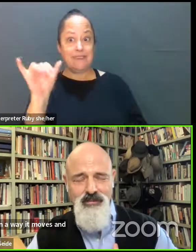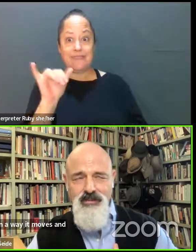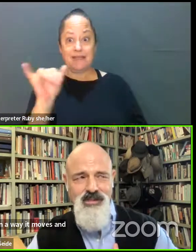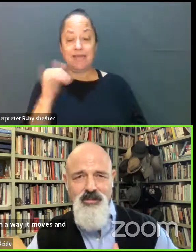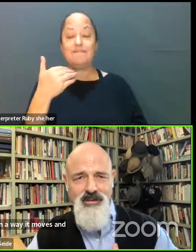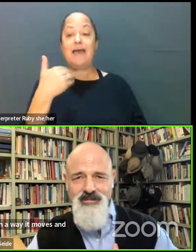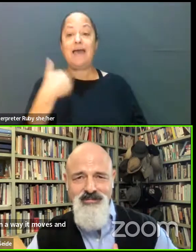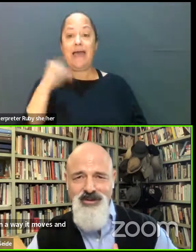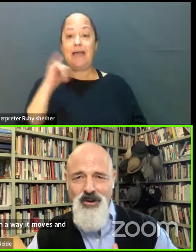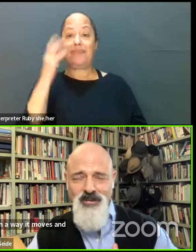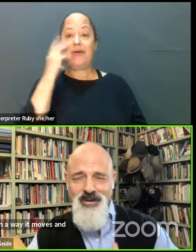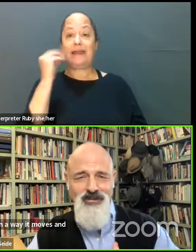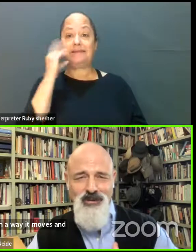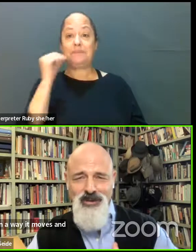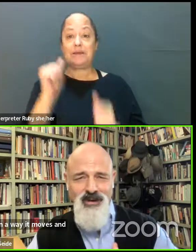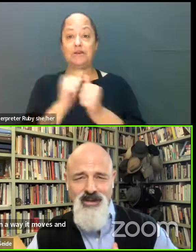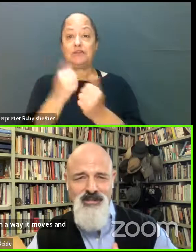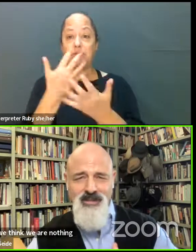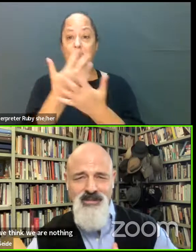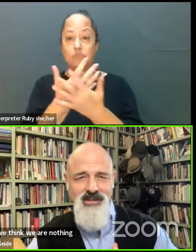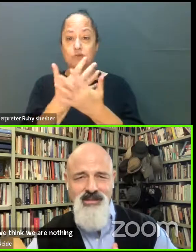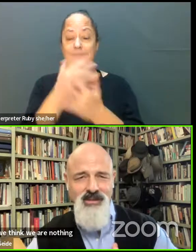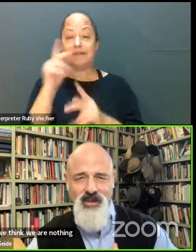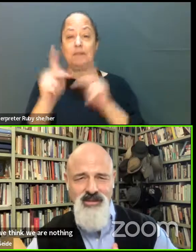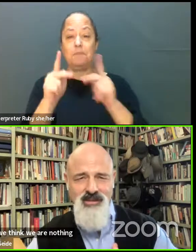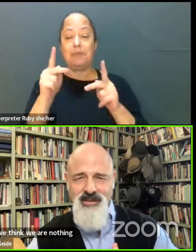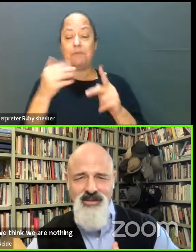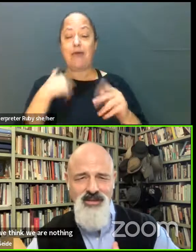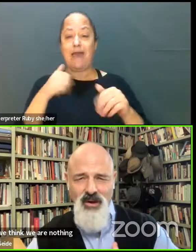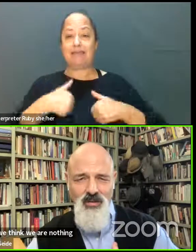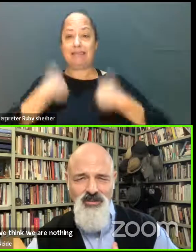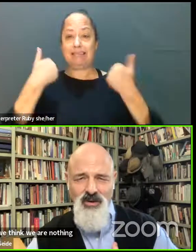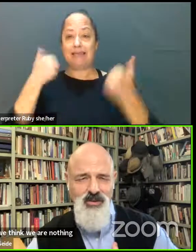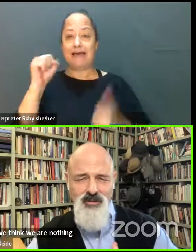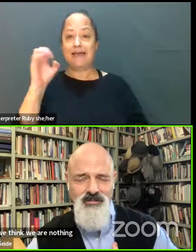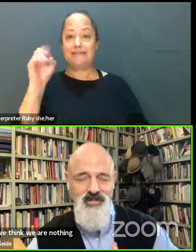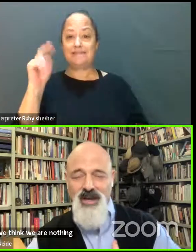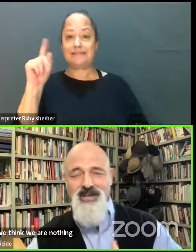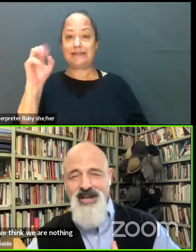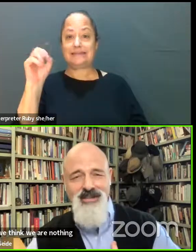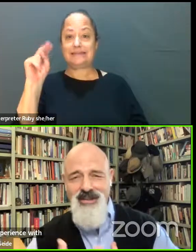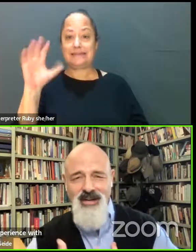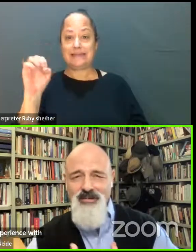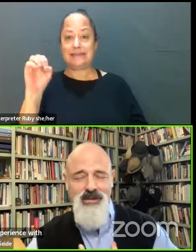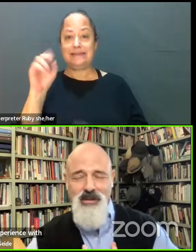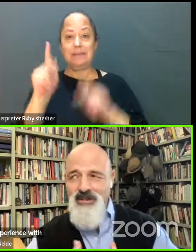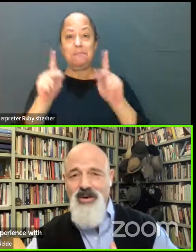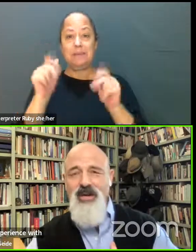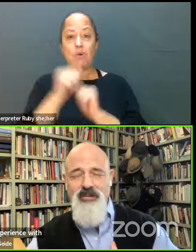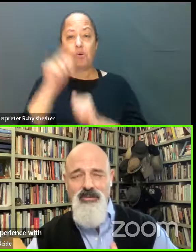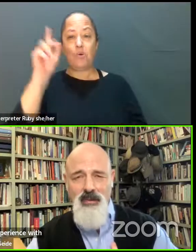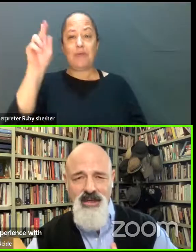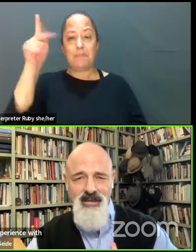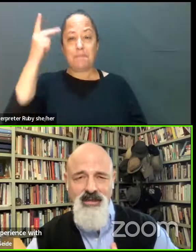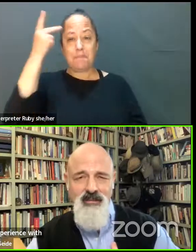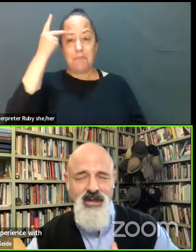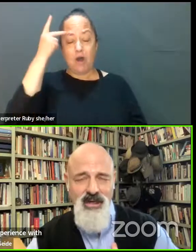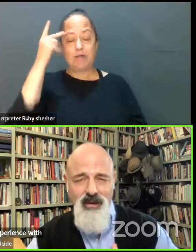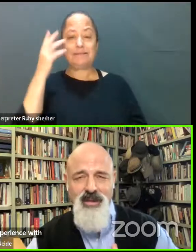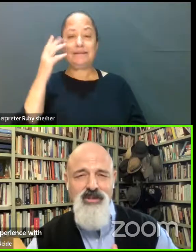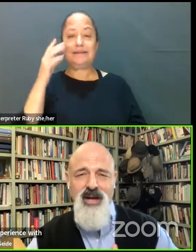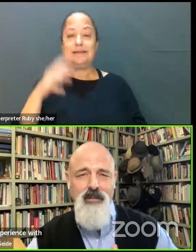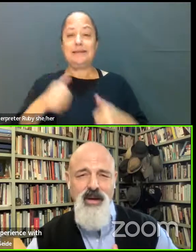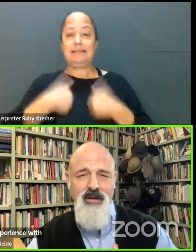experience in prison with, you know, folks serving life sentences and with, you know, folks with politics and life experiences, very different from mine.